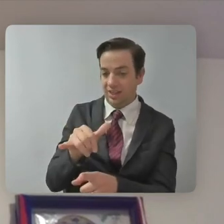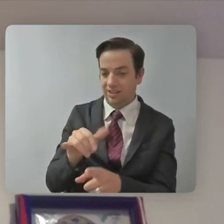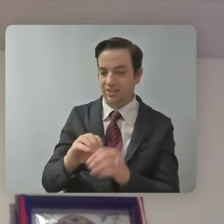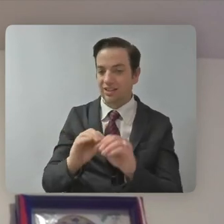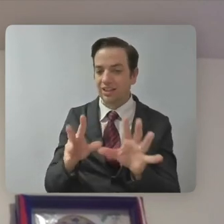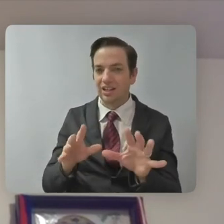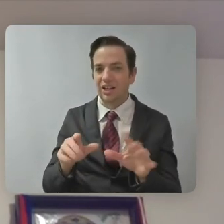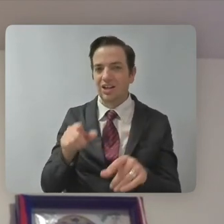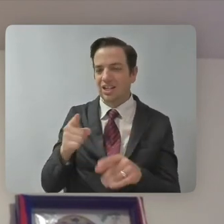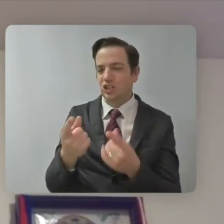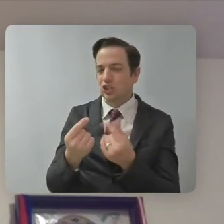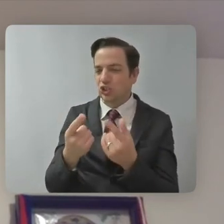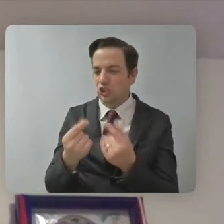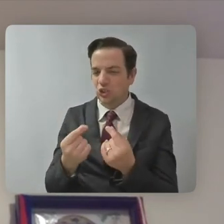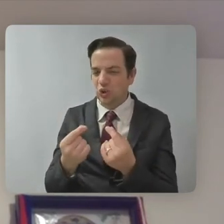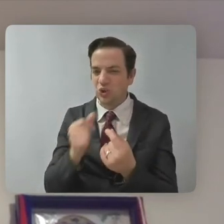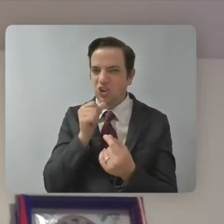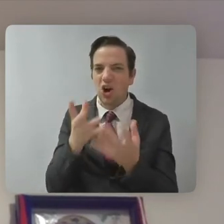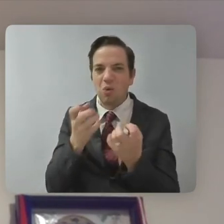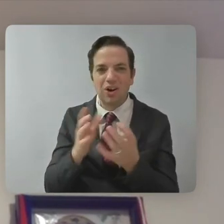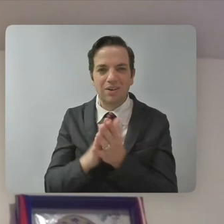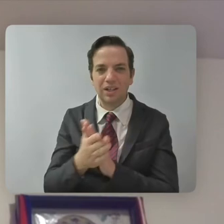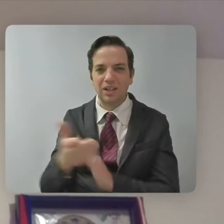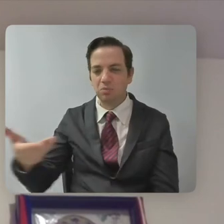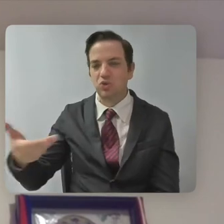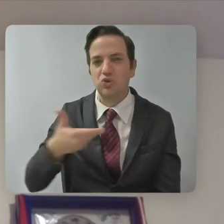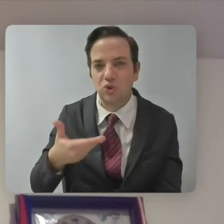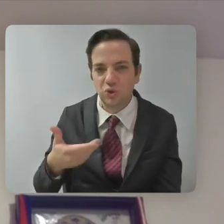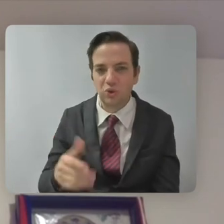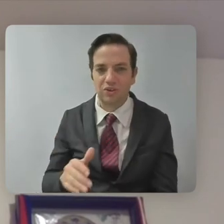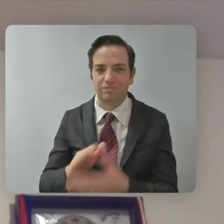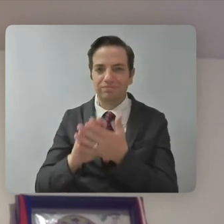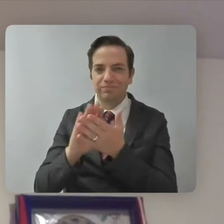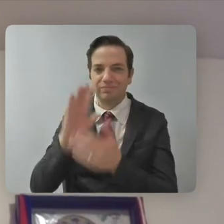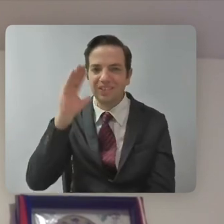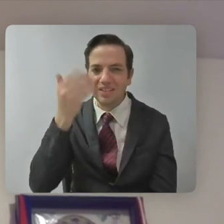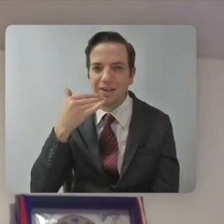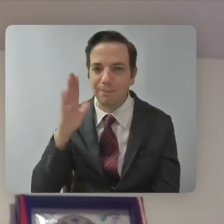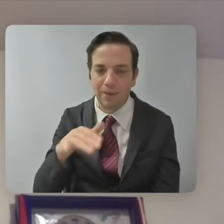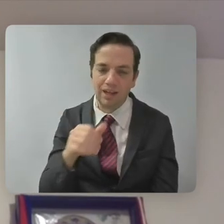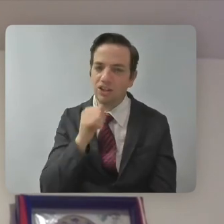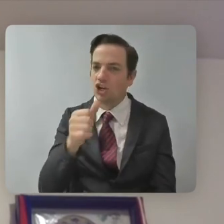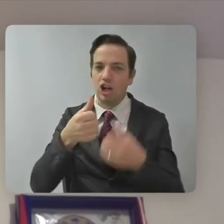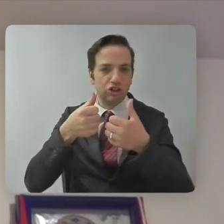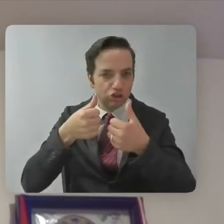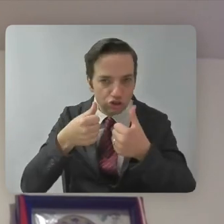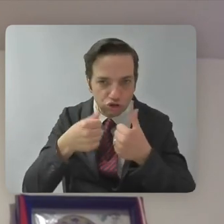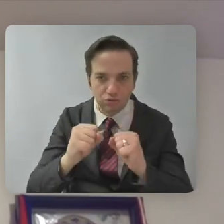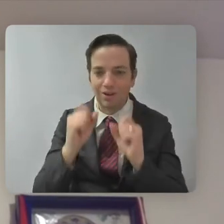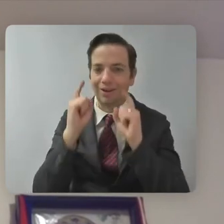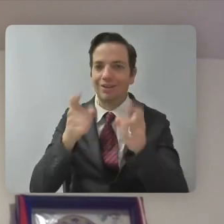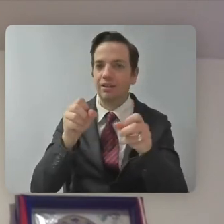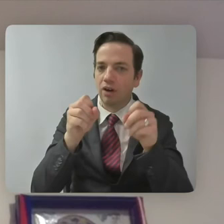cover their butt, but they don't actually do anything to actually do the work to create authentic storylines and have us involved